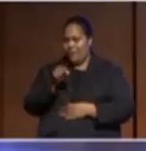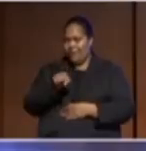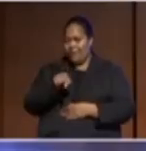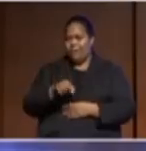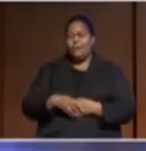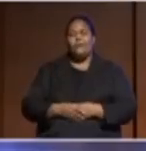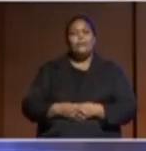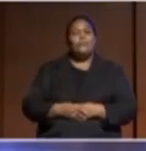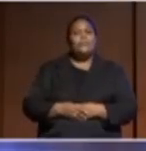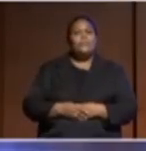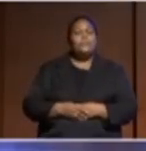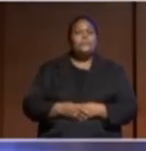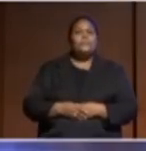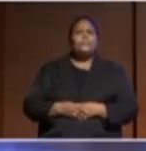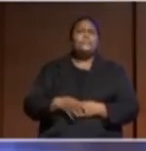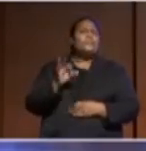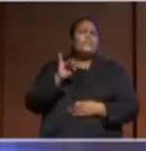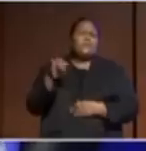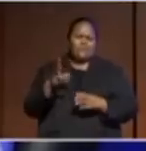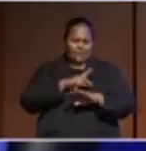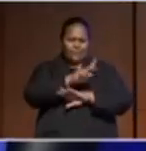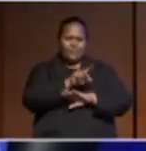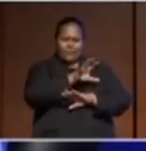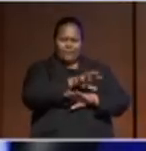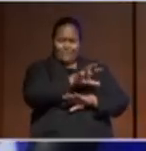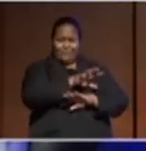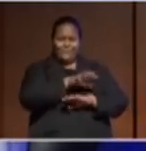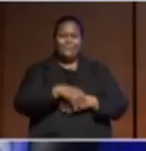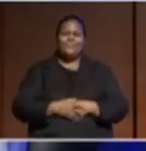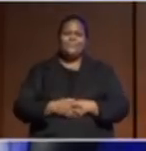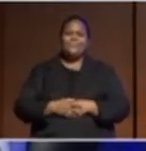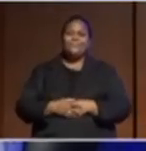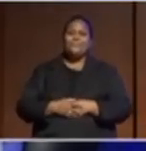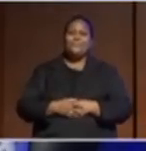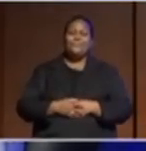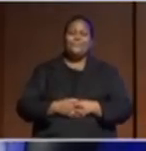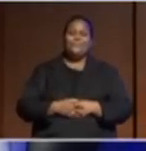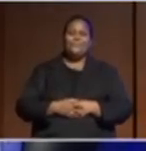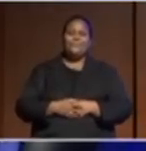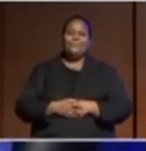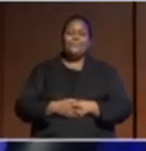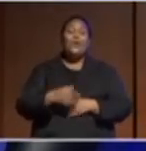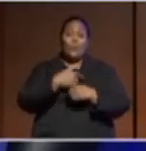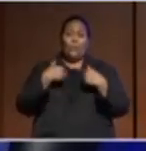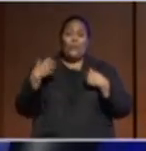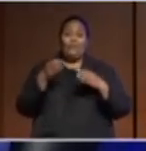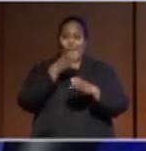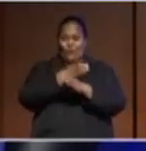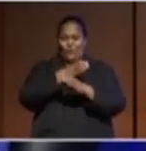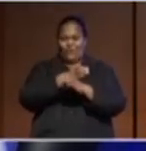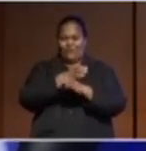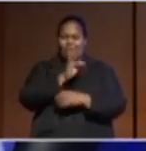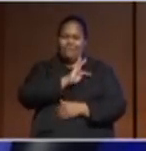And, you know, this is the Pacific and we uphold our Christian faith. So,